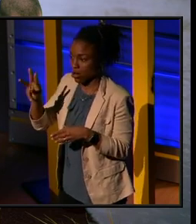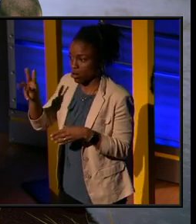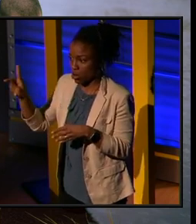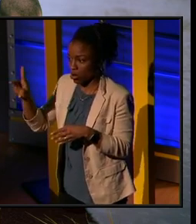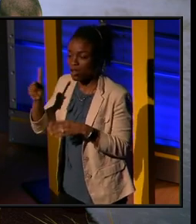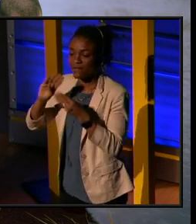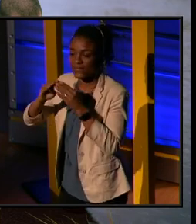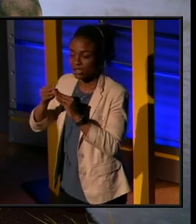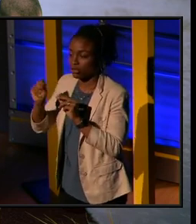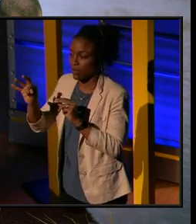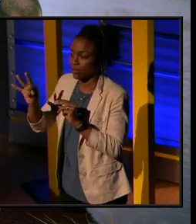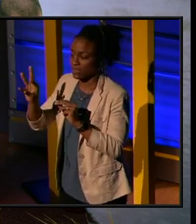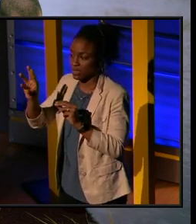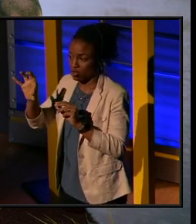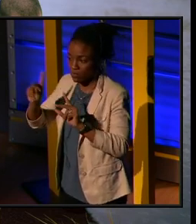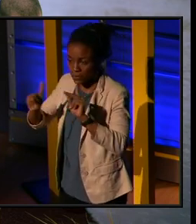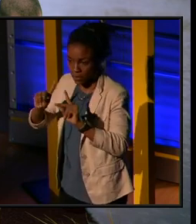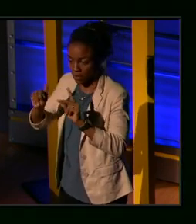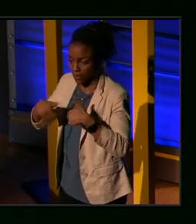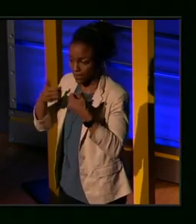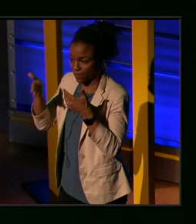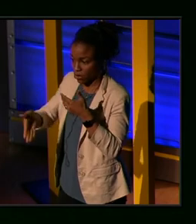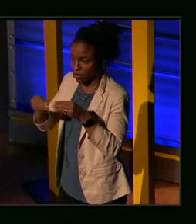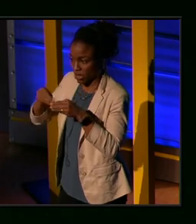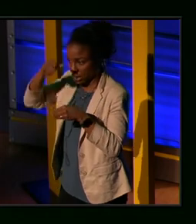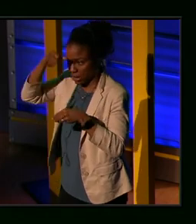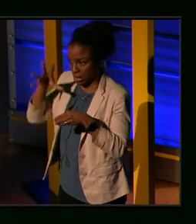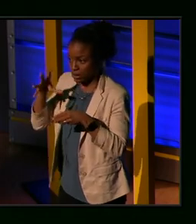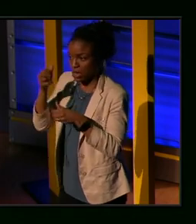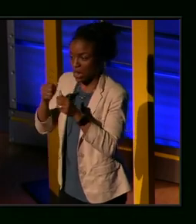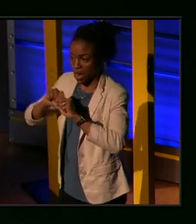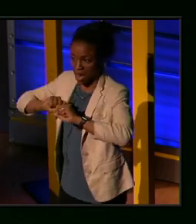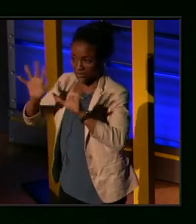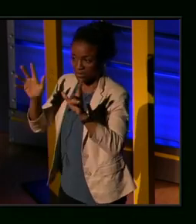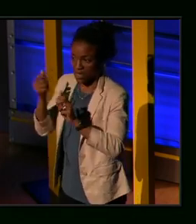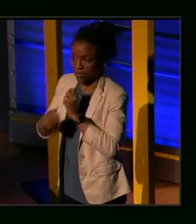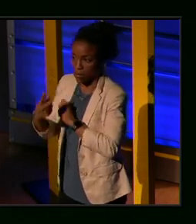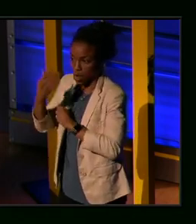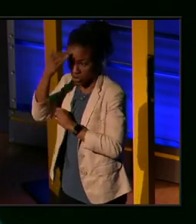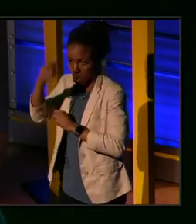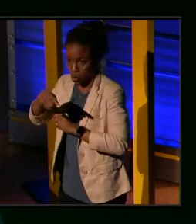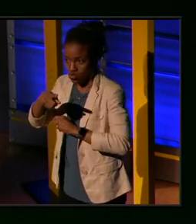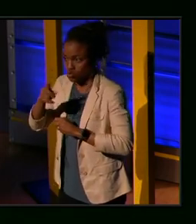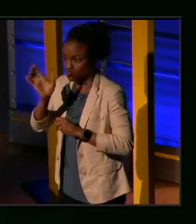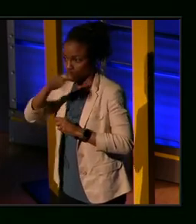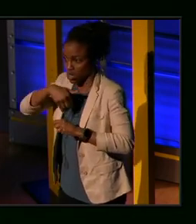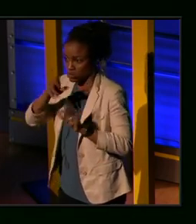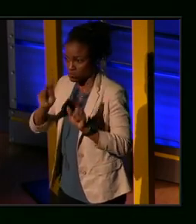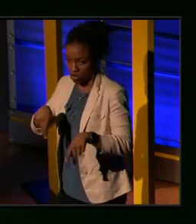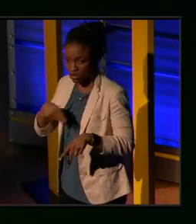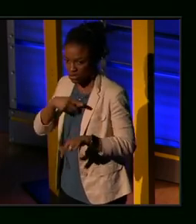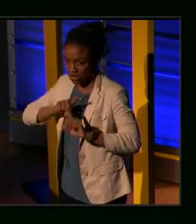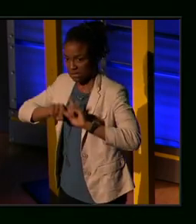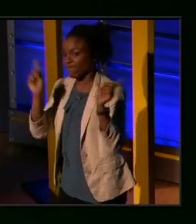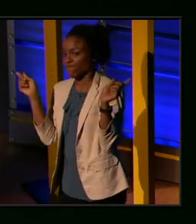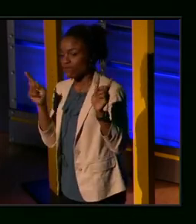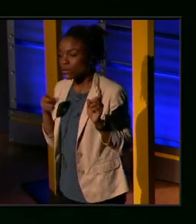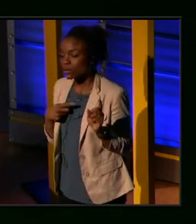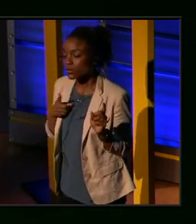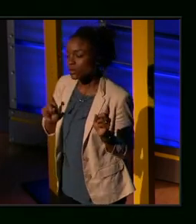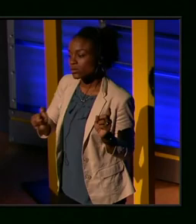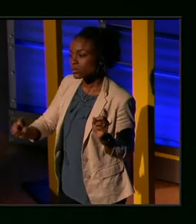people. And obviously, everyone's going to know that you're not from Quinhahawk. So you're walking down the street. And I thought,